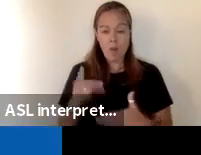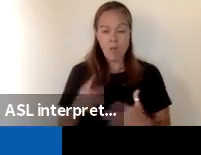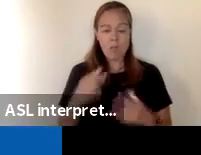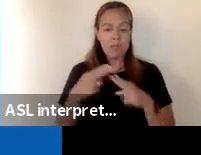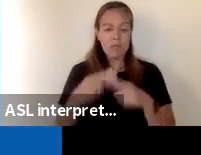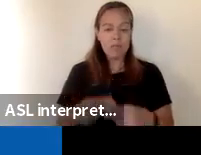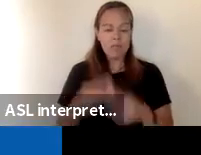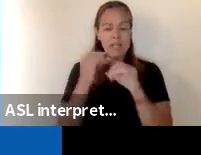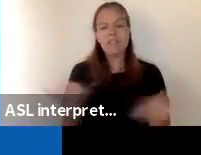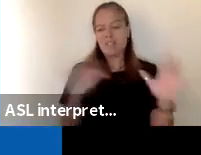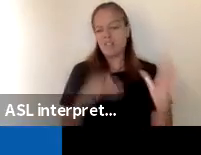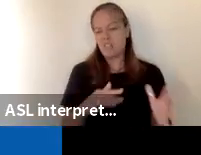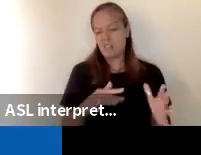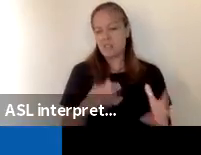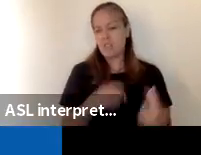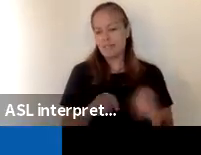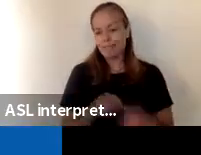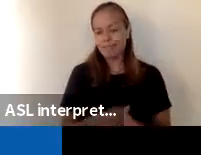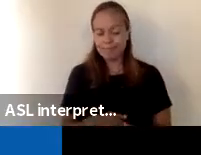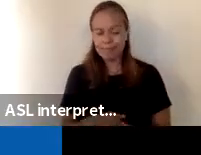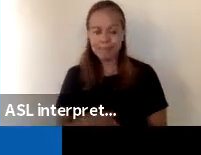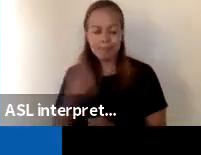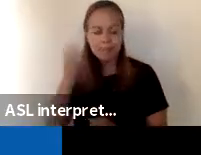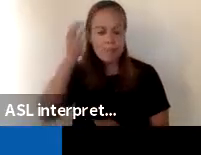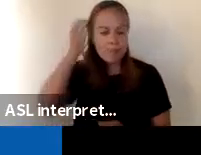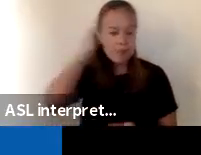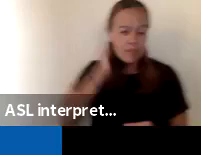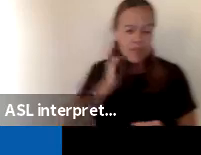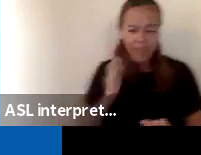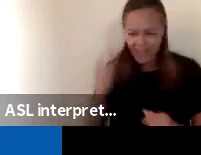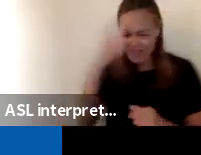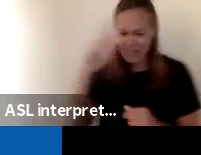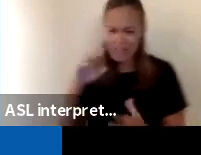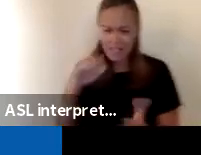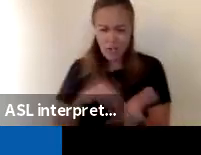i think dr mace these next set of slides will be yours